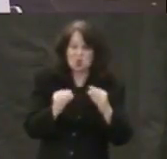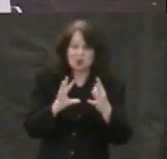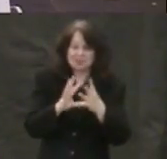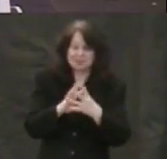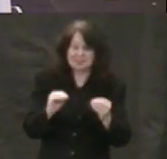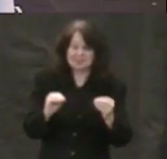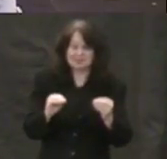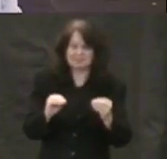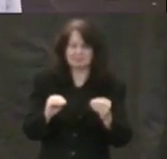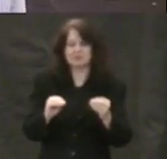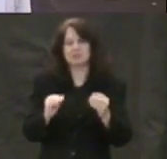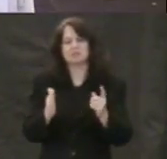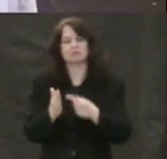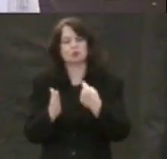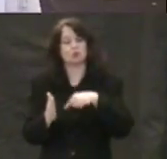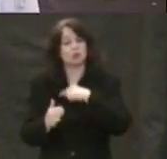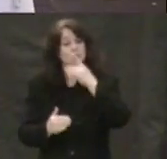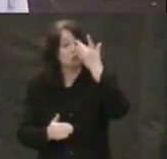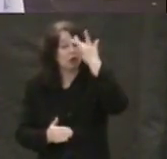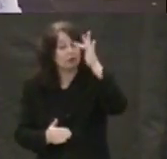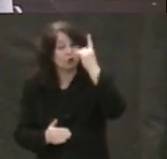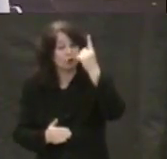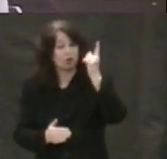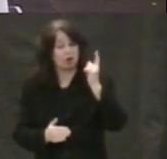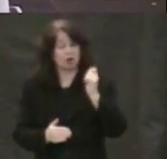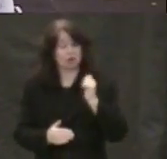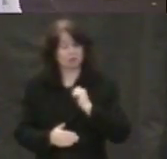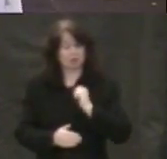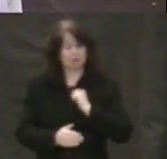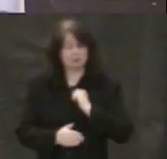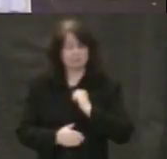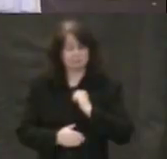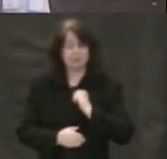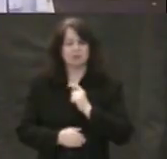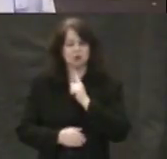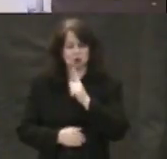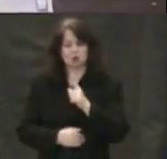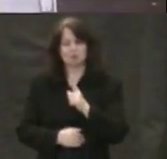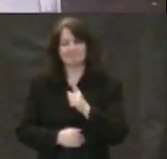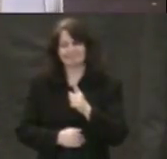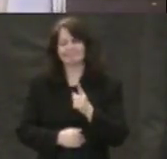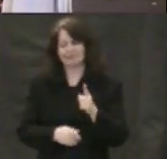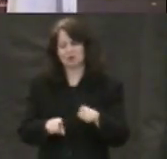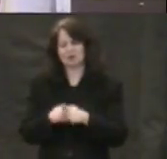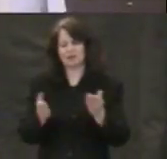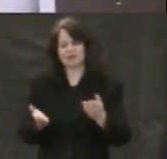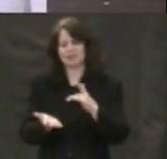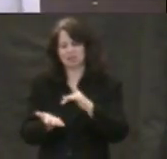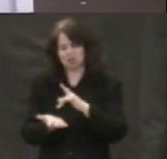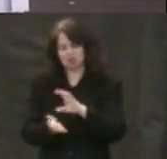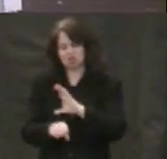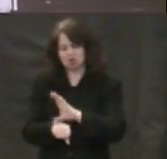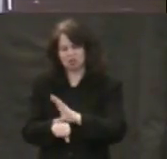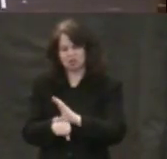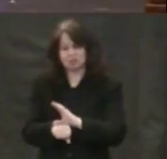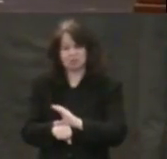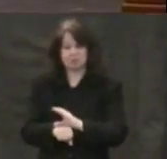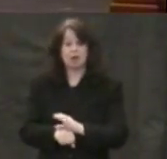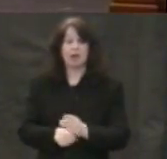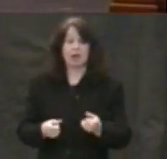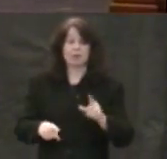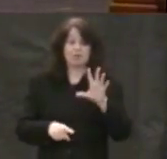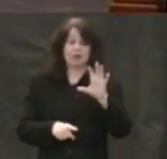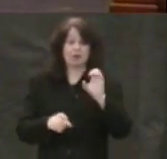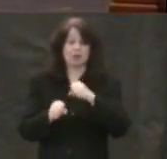Sometimes we are too clever for our own good. That's true even in the church. 500 years ago